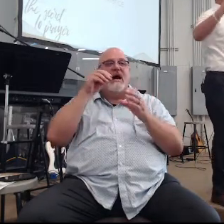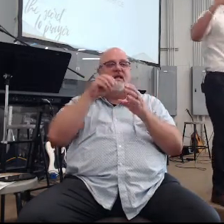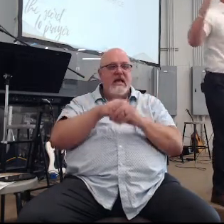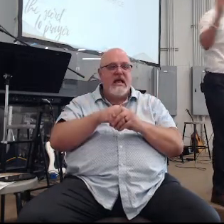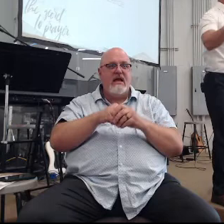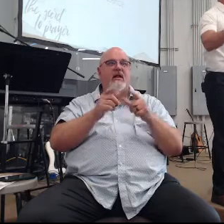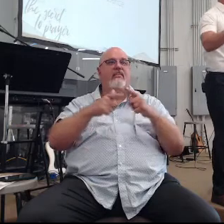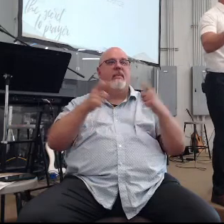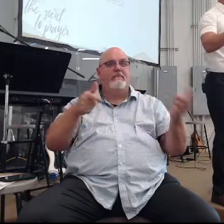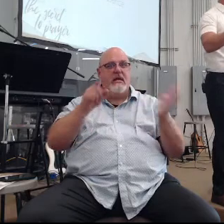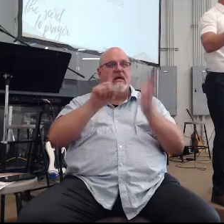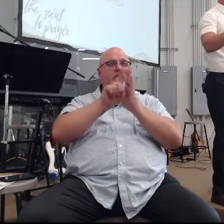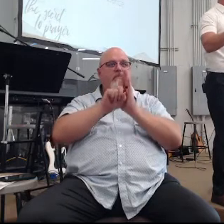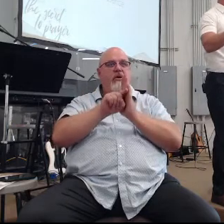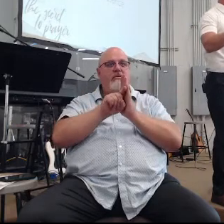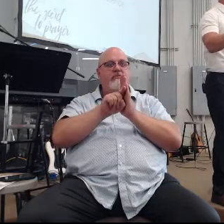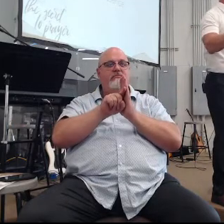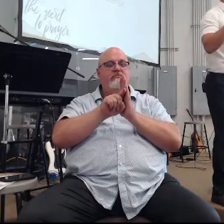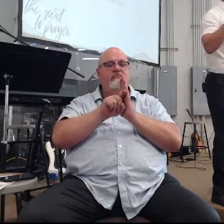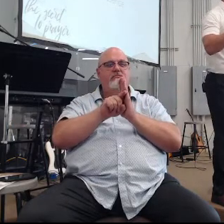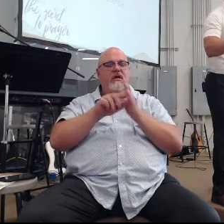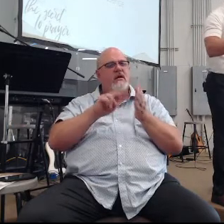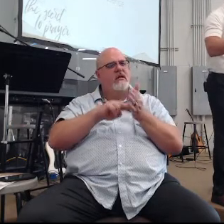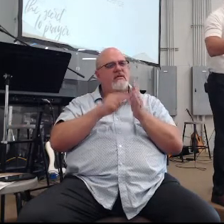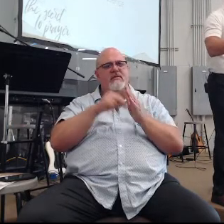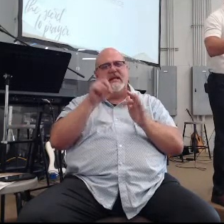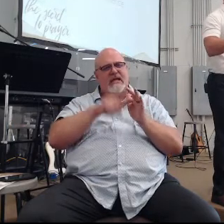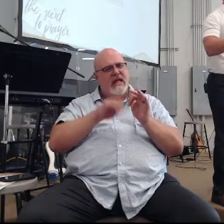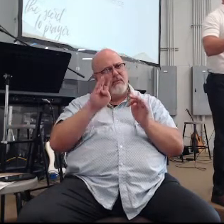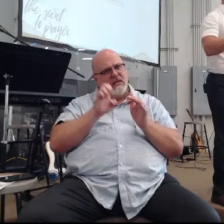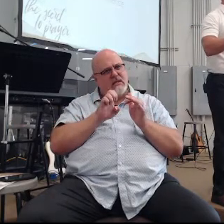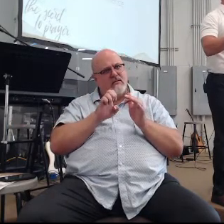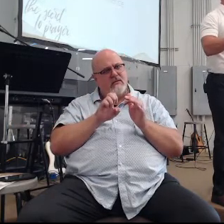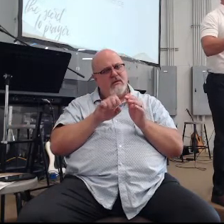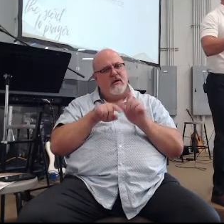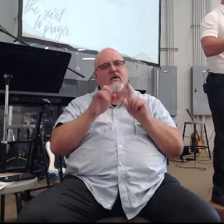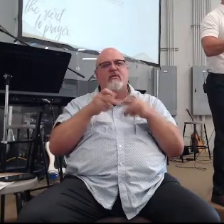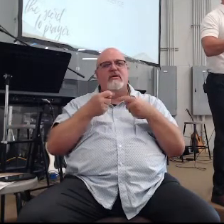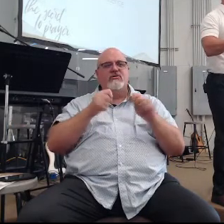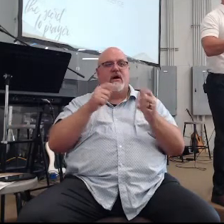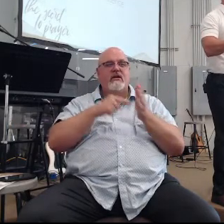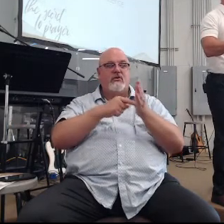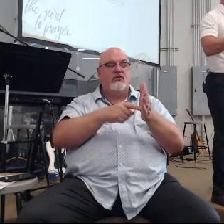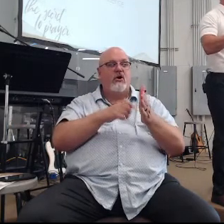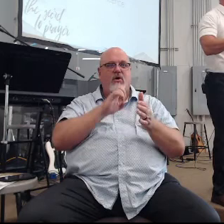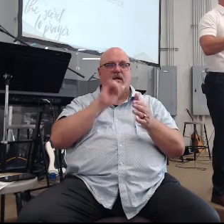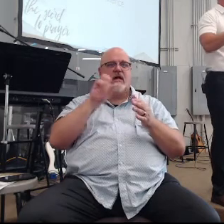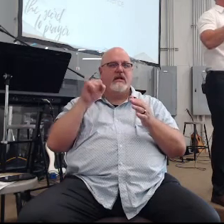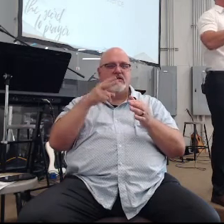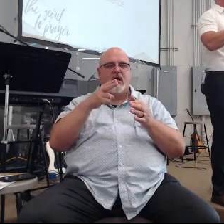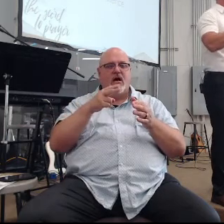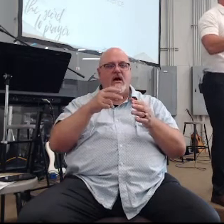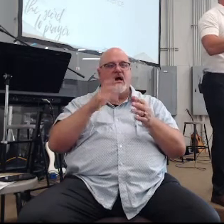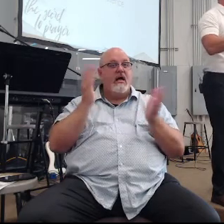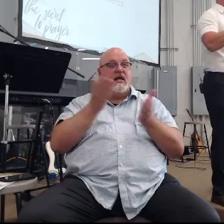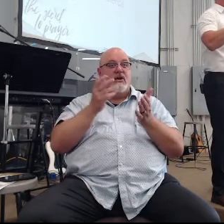the big moment doesn't mean he can't be but what he's trying to show Elijah he's trying to say Elijah here's the problem when